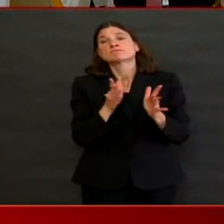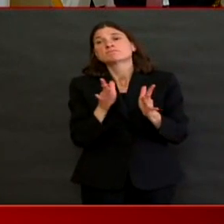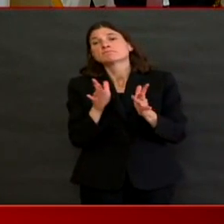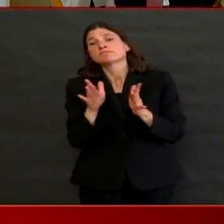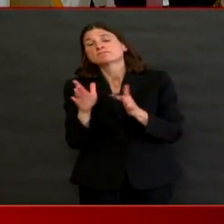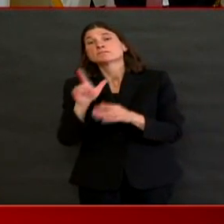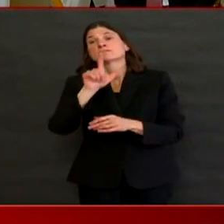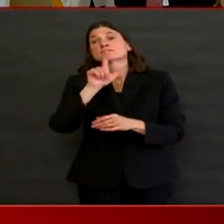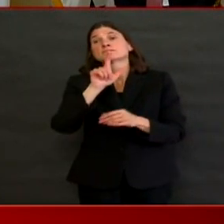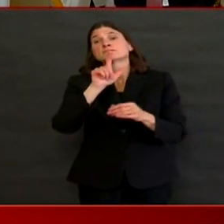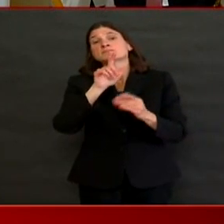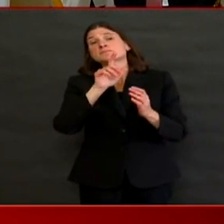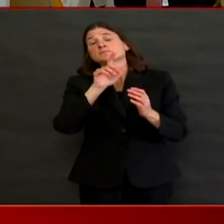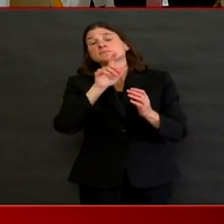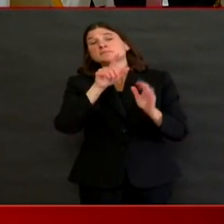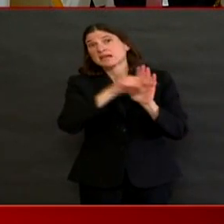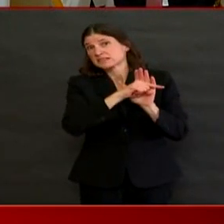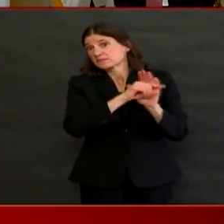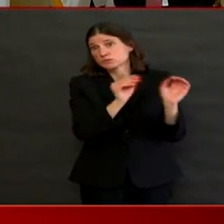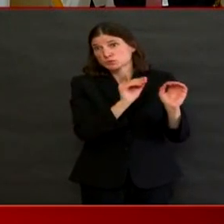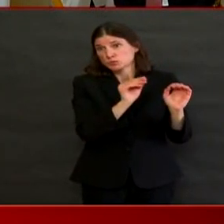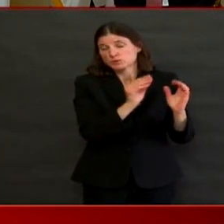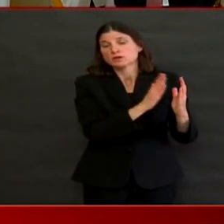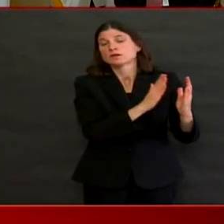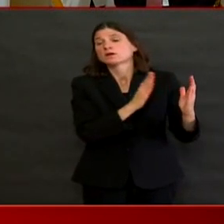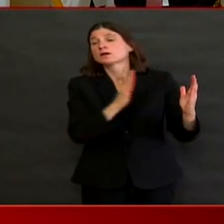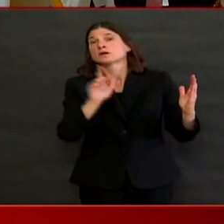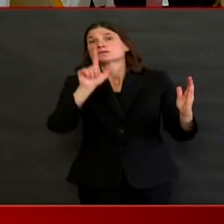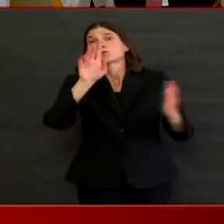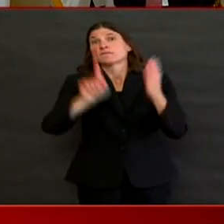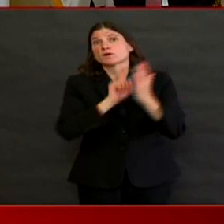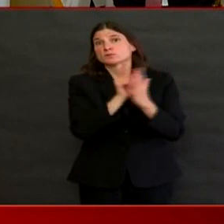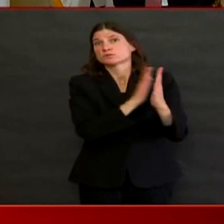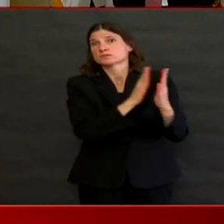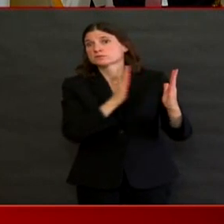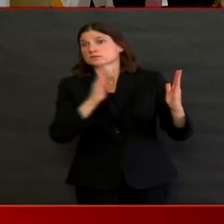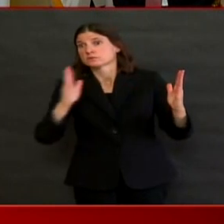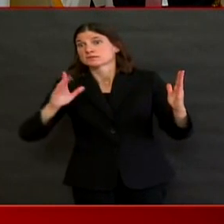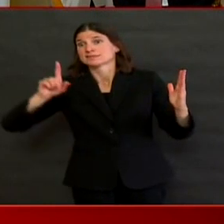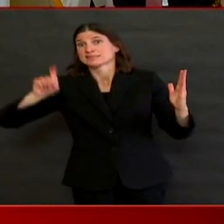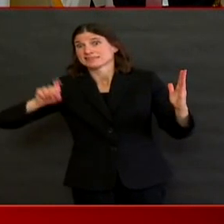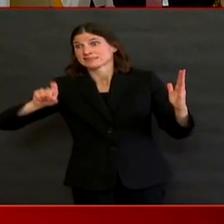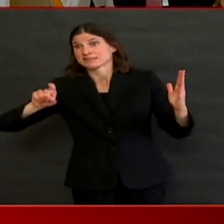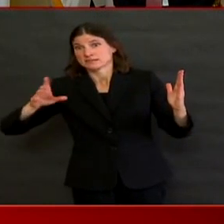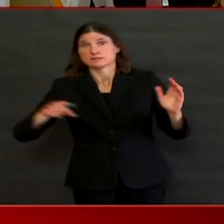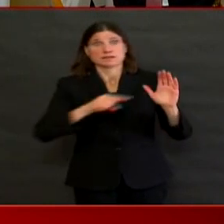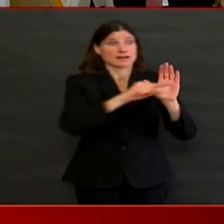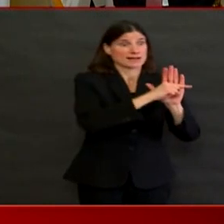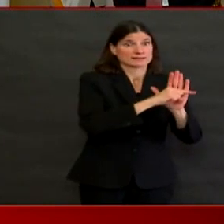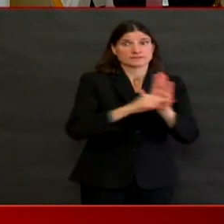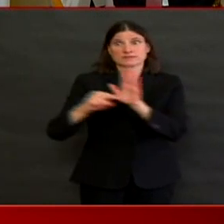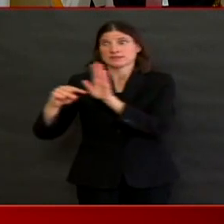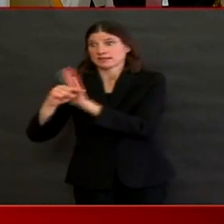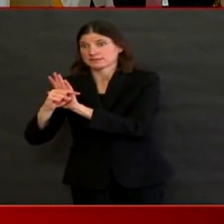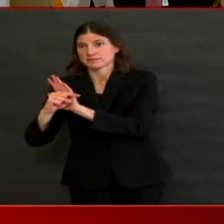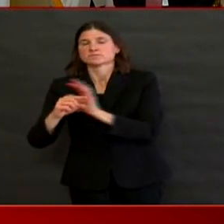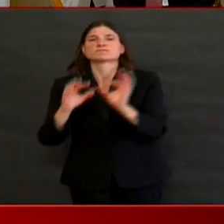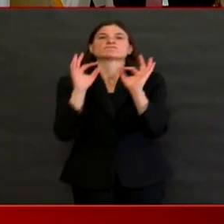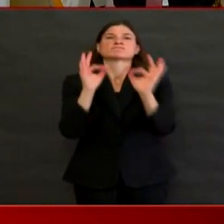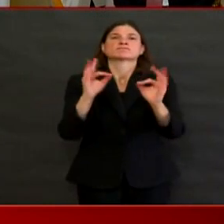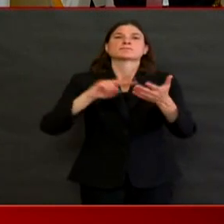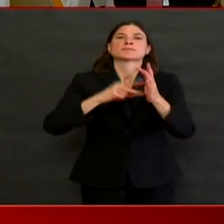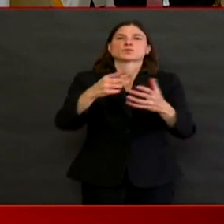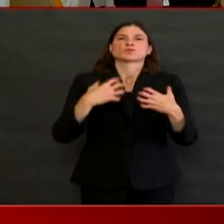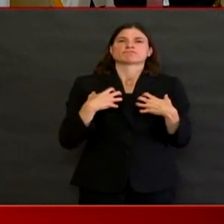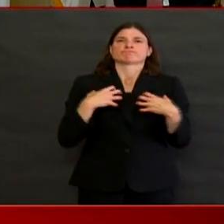reserving that approach for folks who may be hospitalized with COVID-19, and the hospital needs to know whether